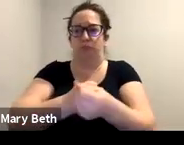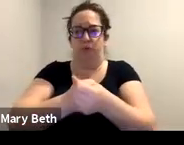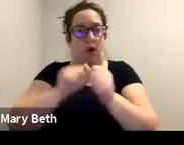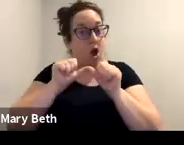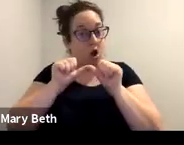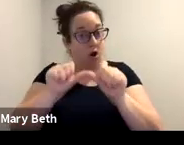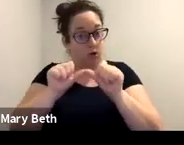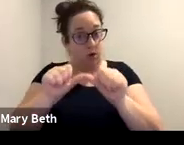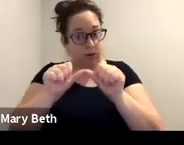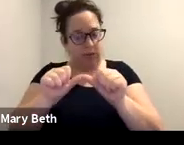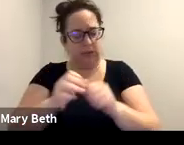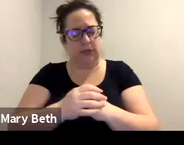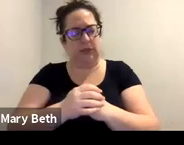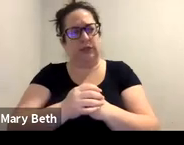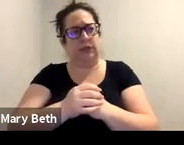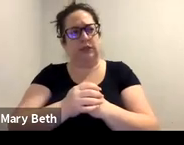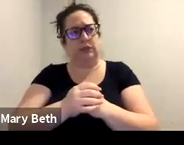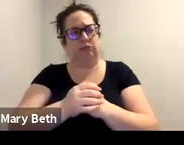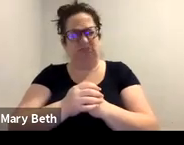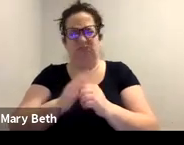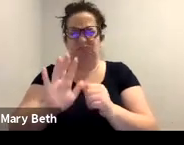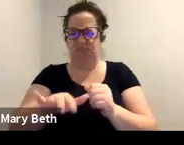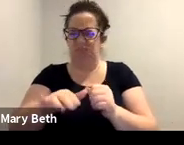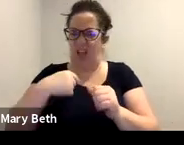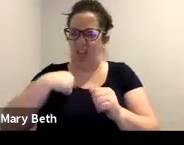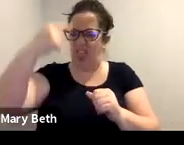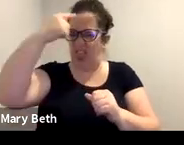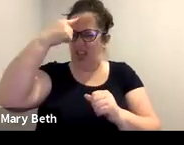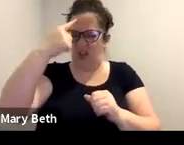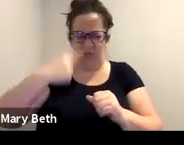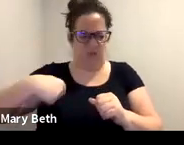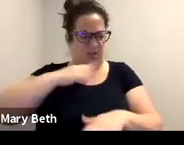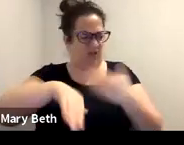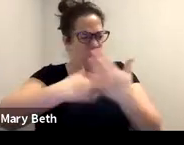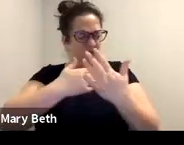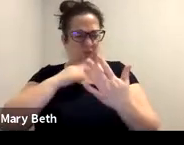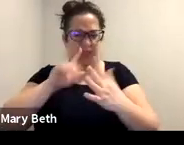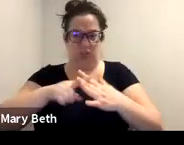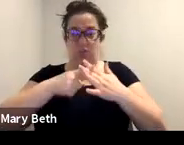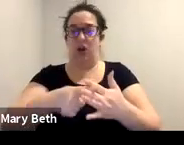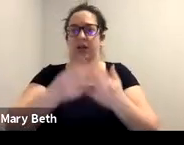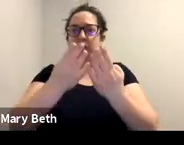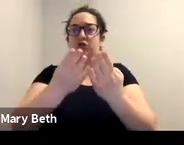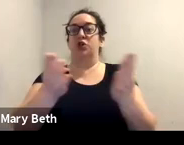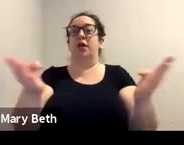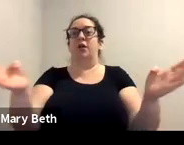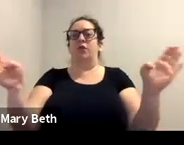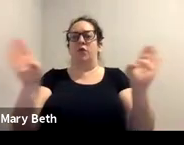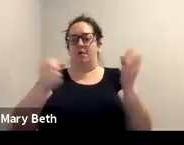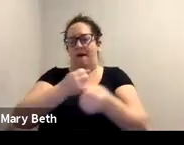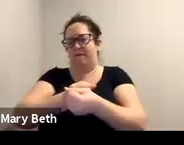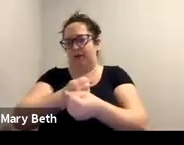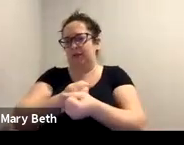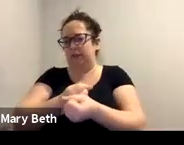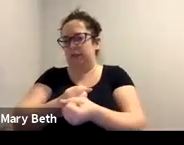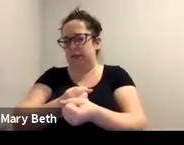uh, I, I think we all started out as generalists. I'm a former advocate myself, uh, before going to law school. I think we all started